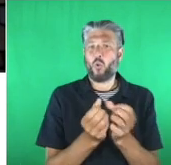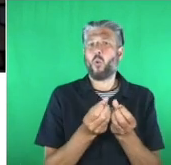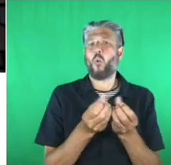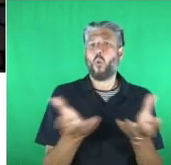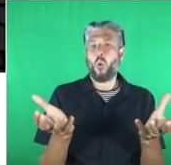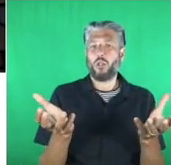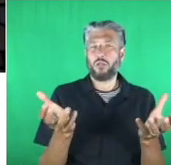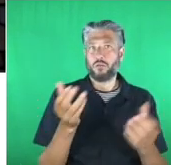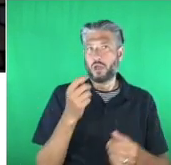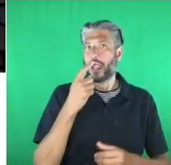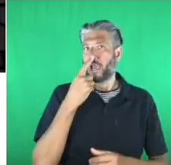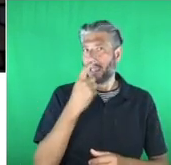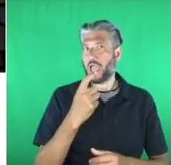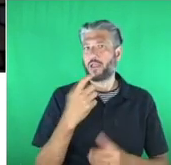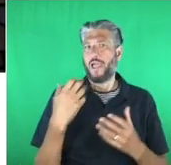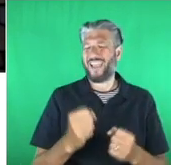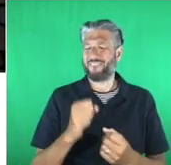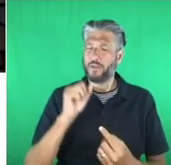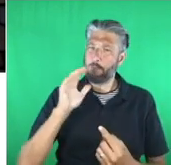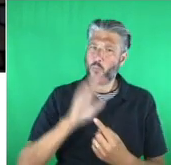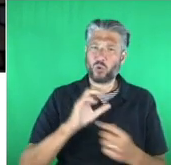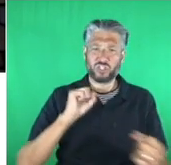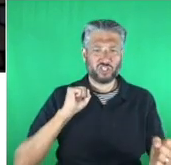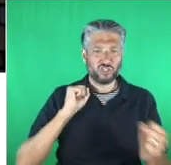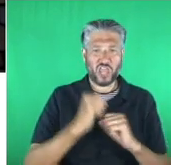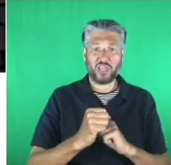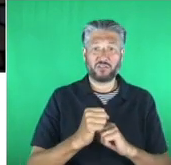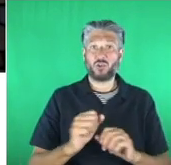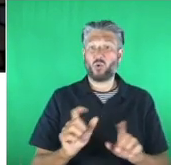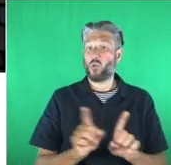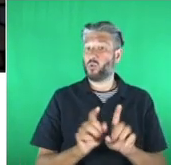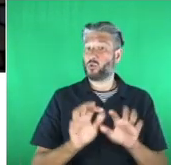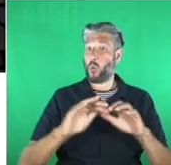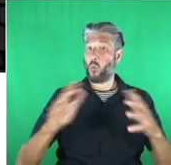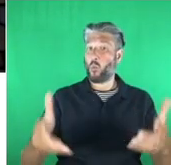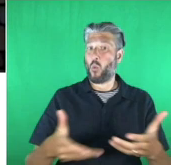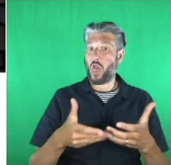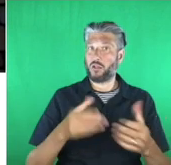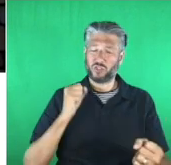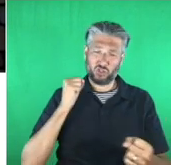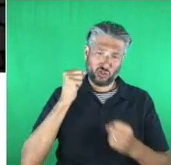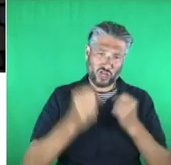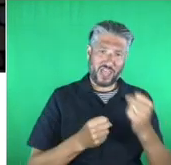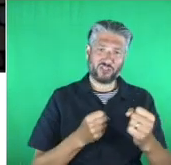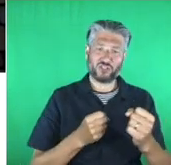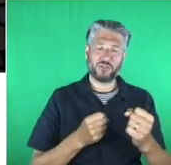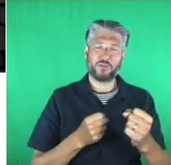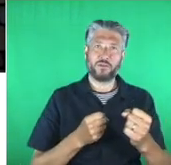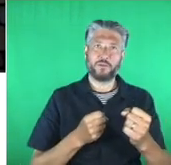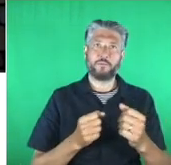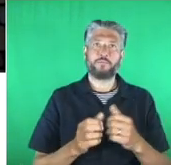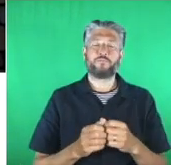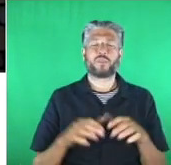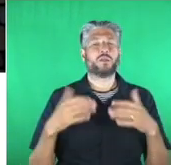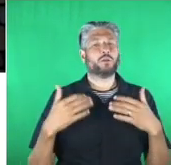change, as well as transform the world through purpose driven innovation. And this is something that is really brought to life by the winner